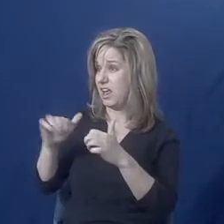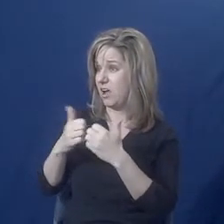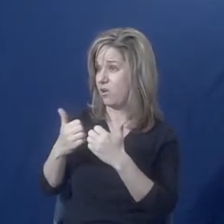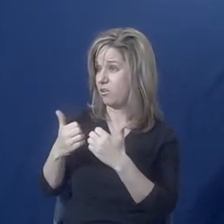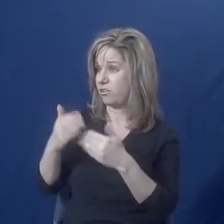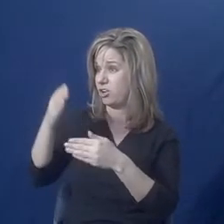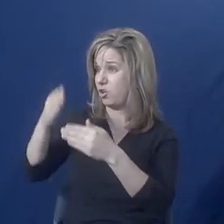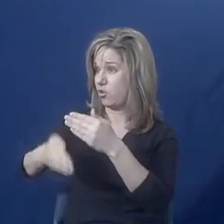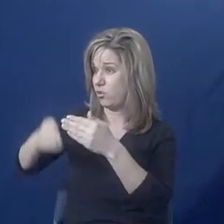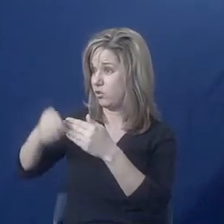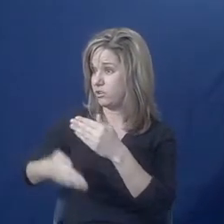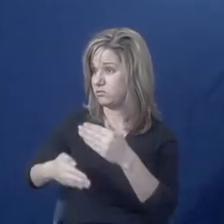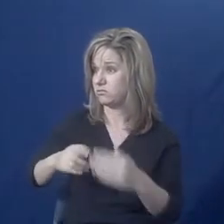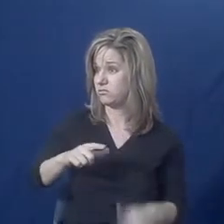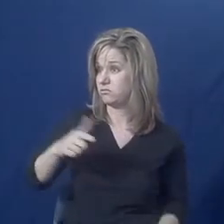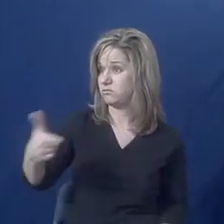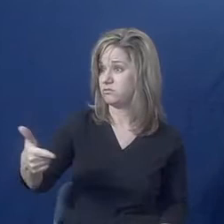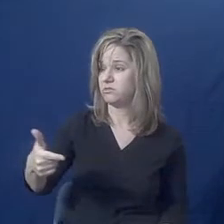Okay.